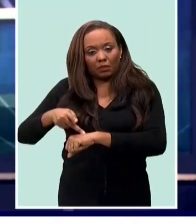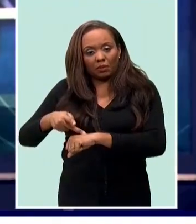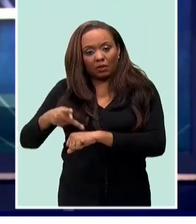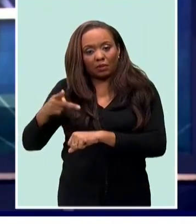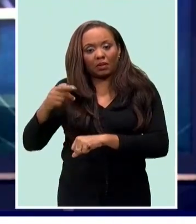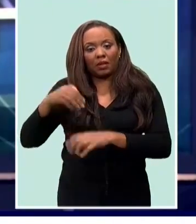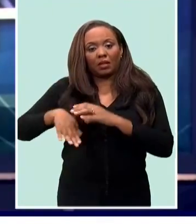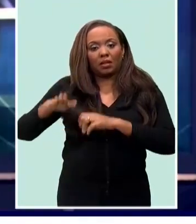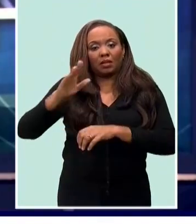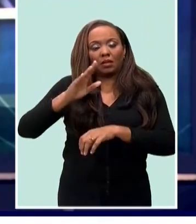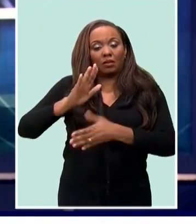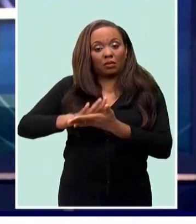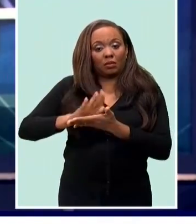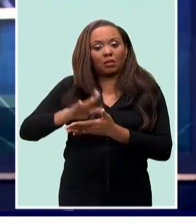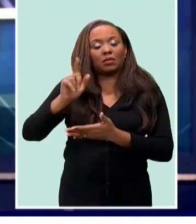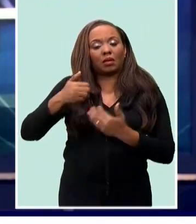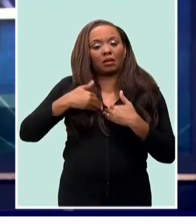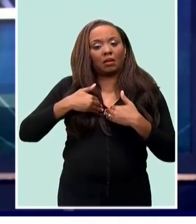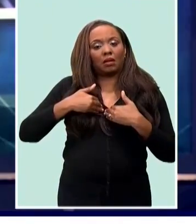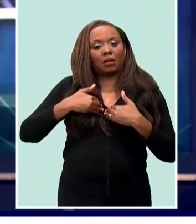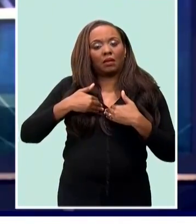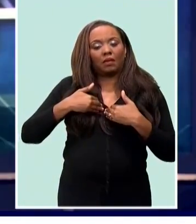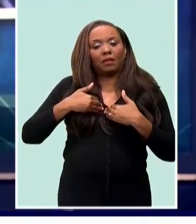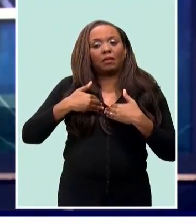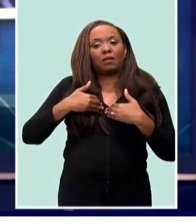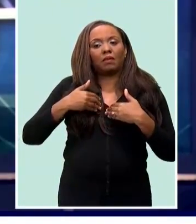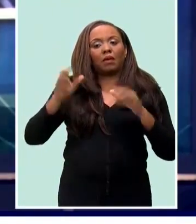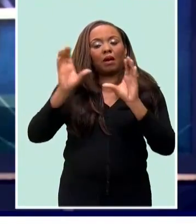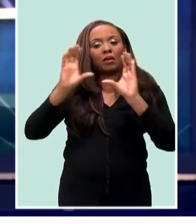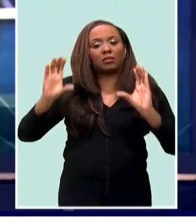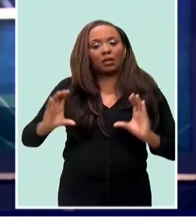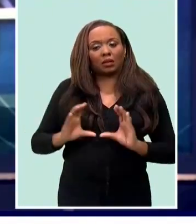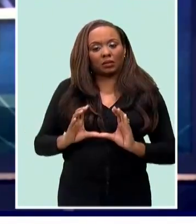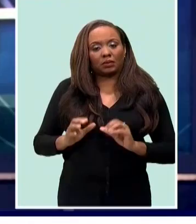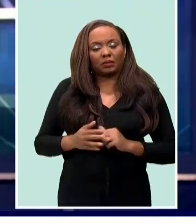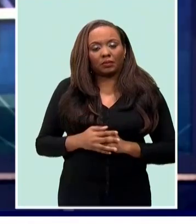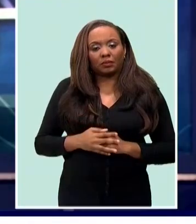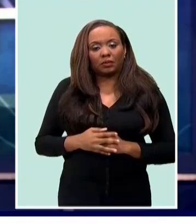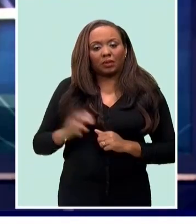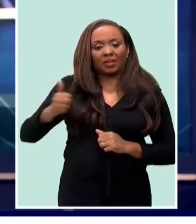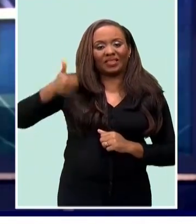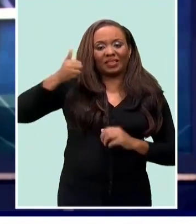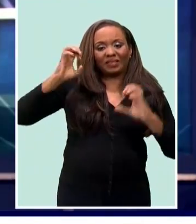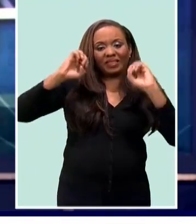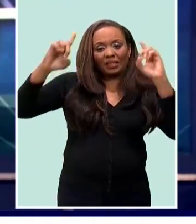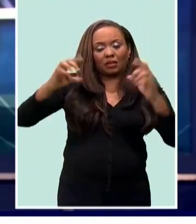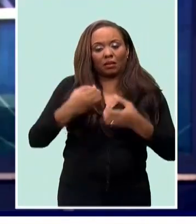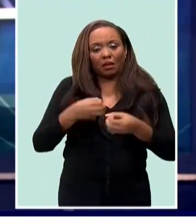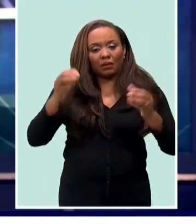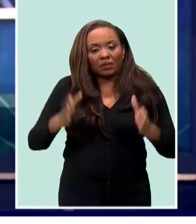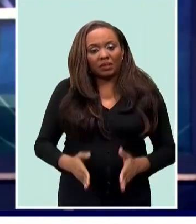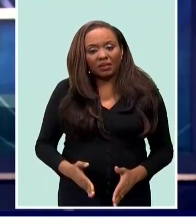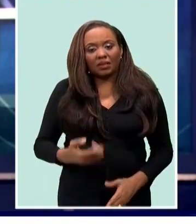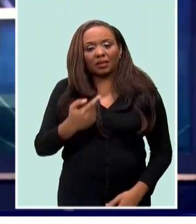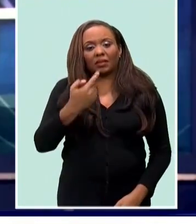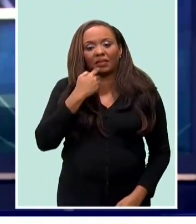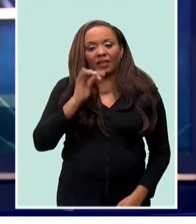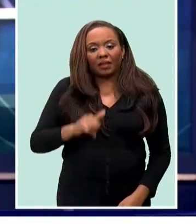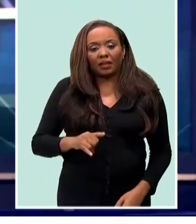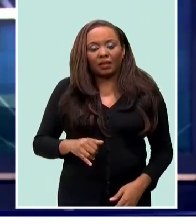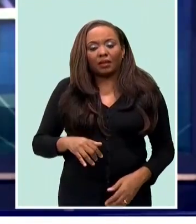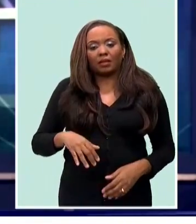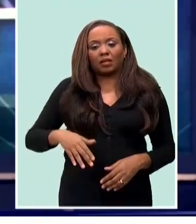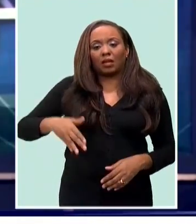schools should be placed on contract. This was the suggestion from Chief Education Officer Karen Best after an animated